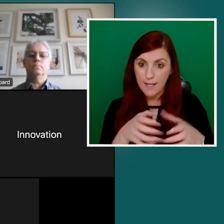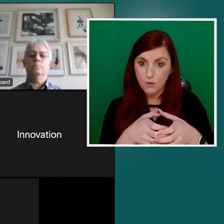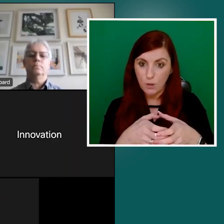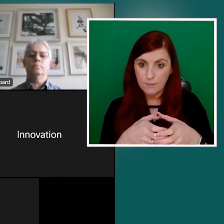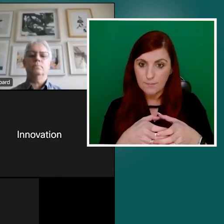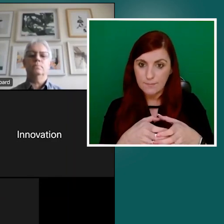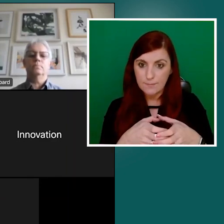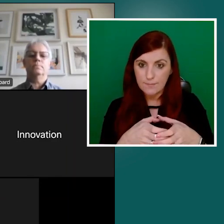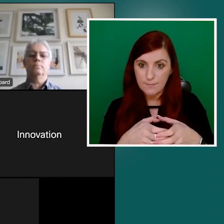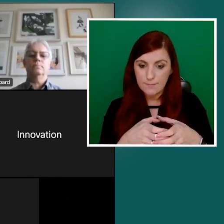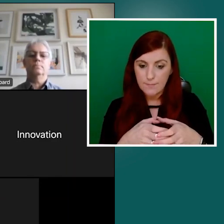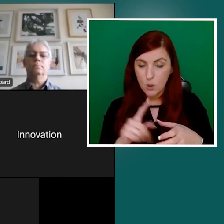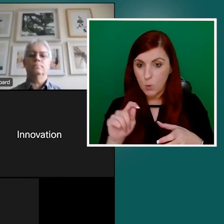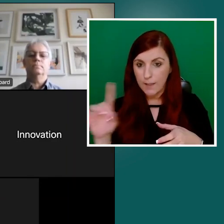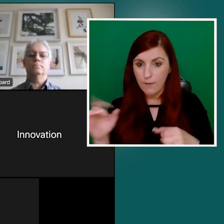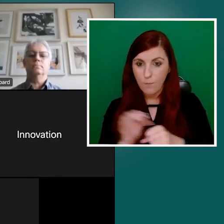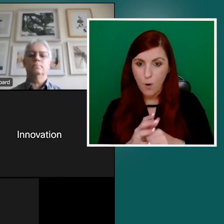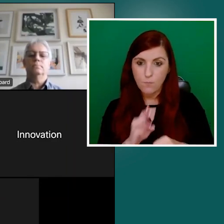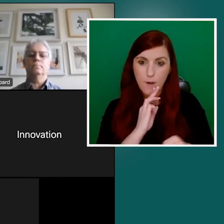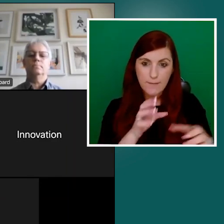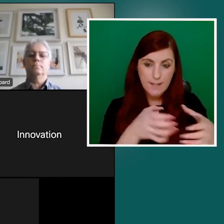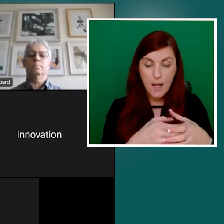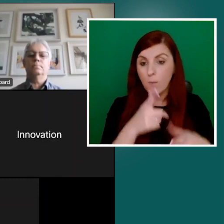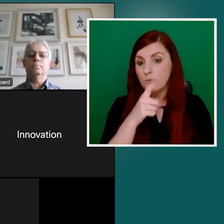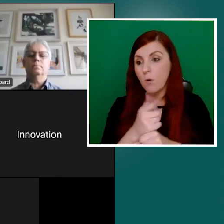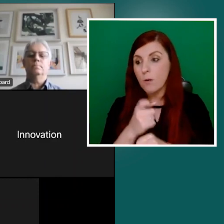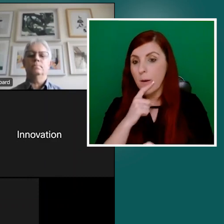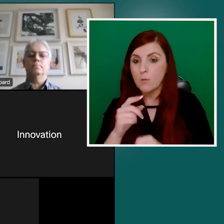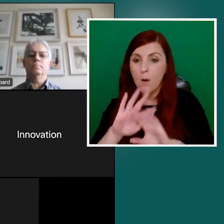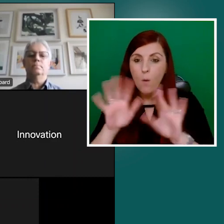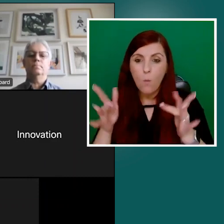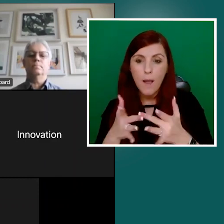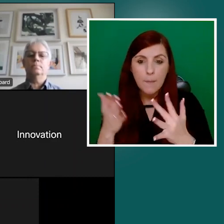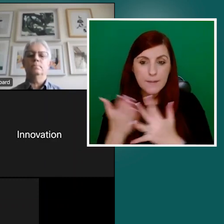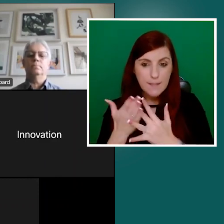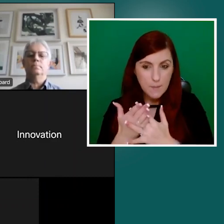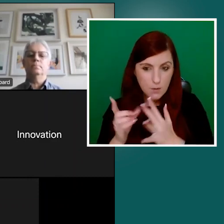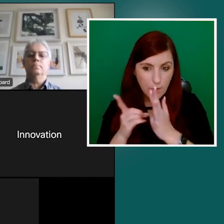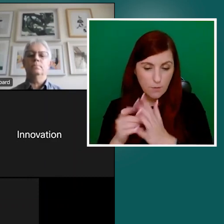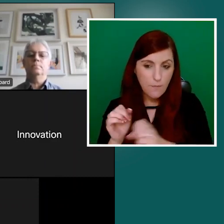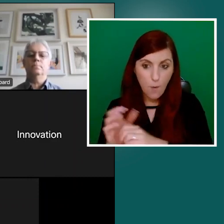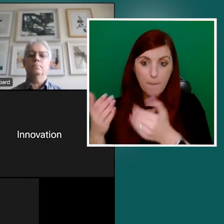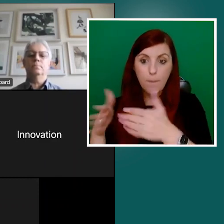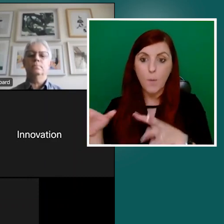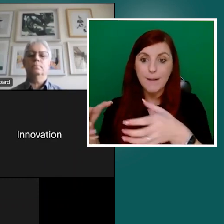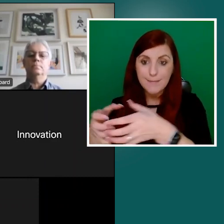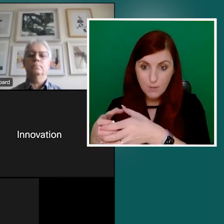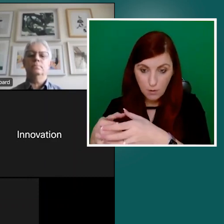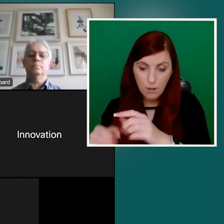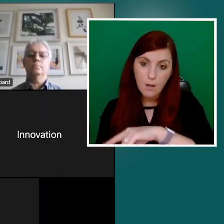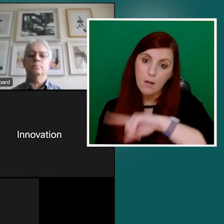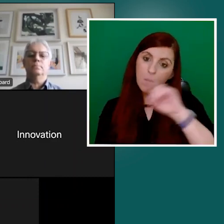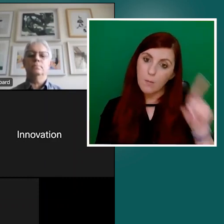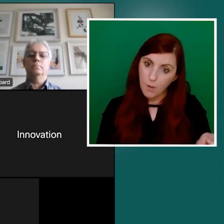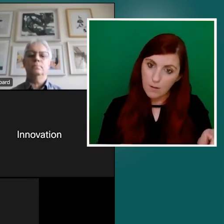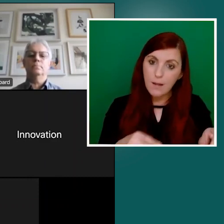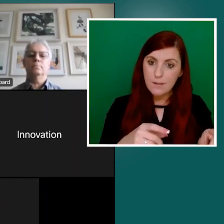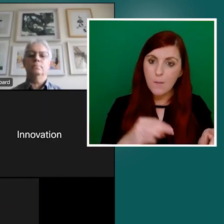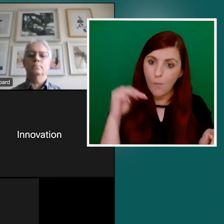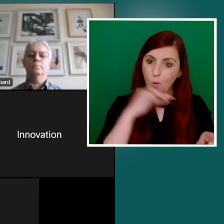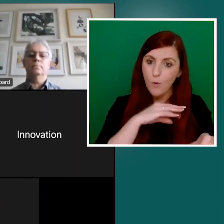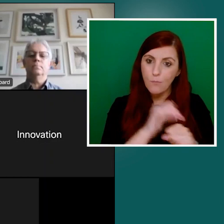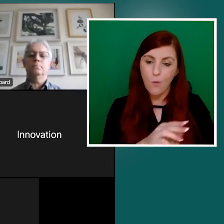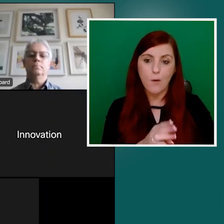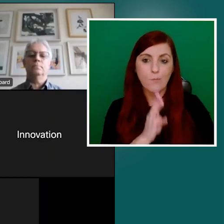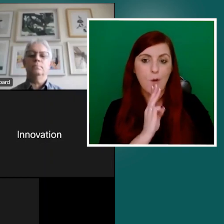spoken about the Web Accessibility Directive in terms of the public sector. Well, it's also very, very important that private